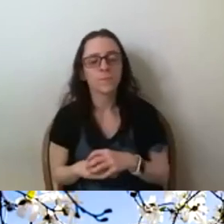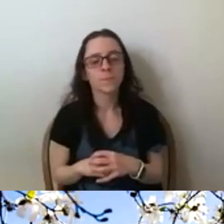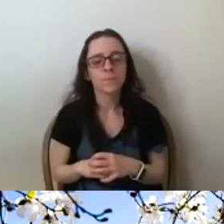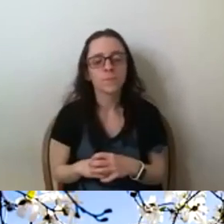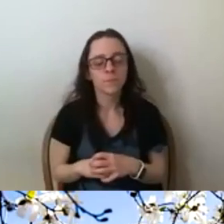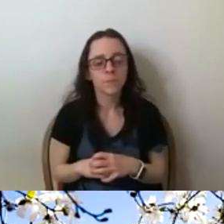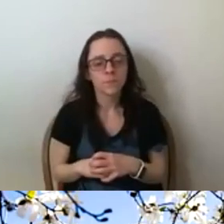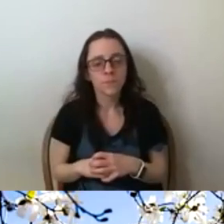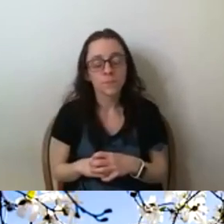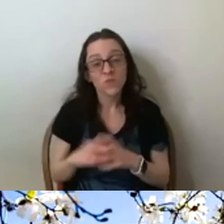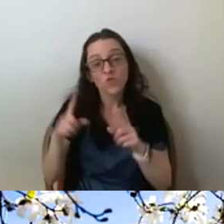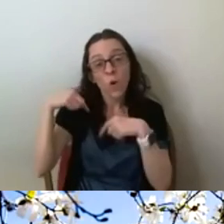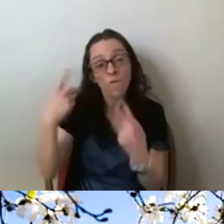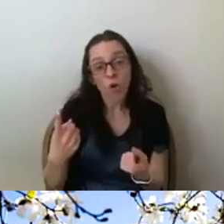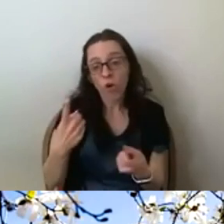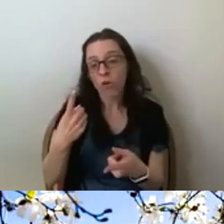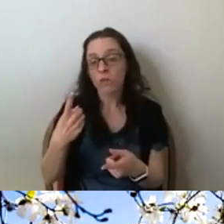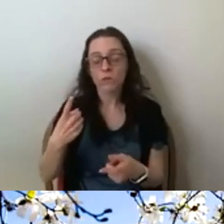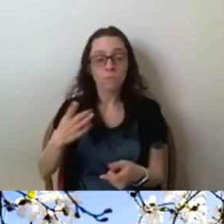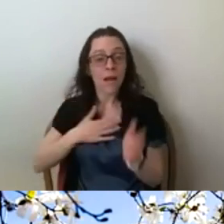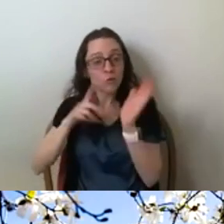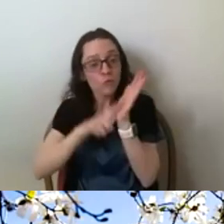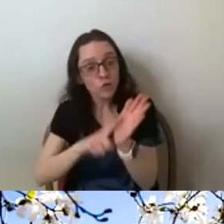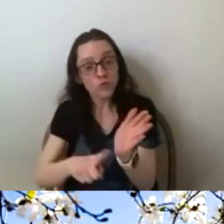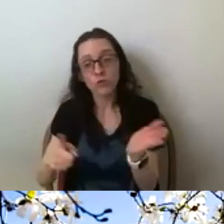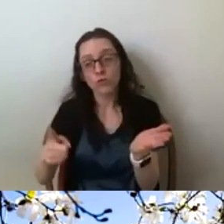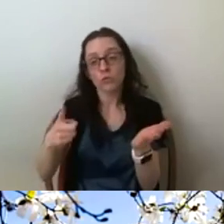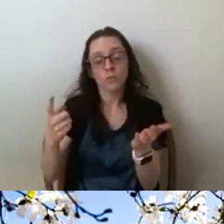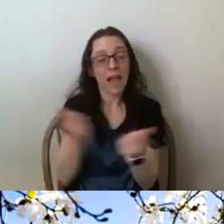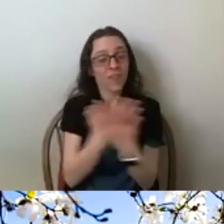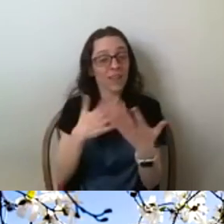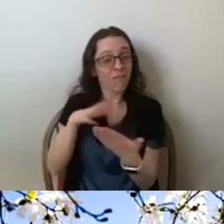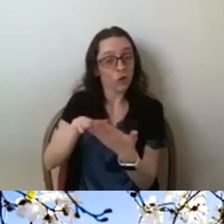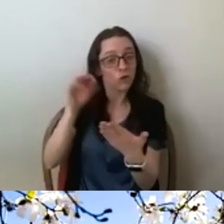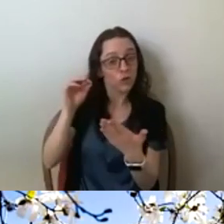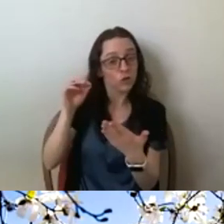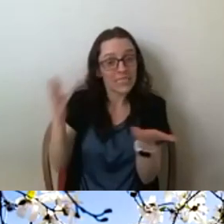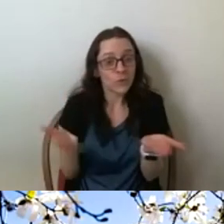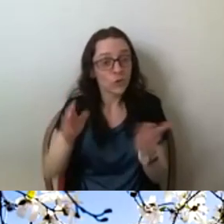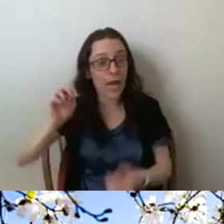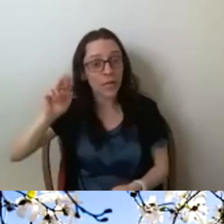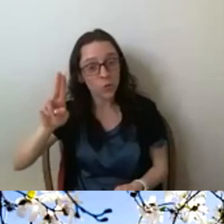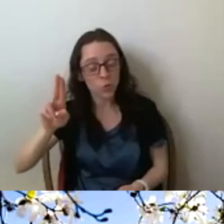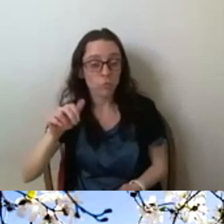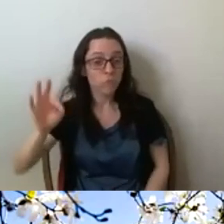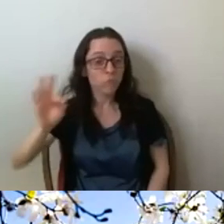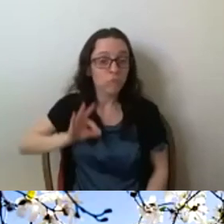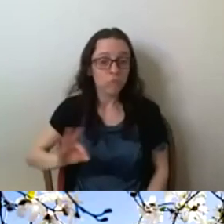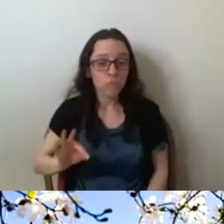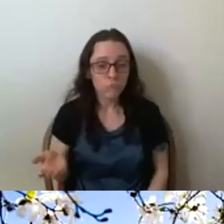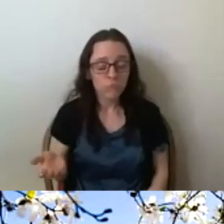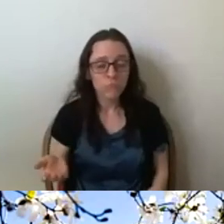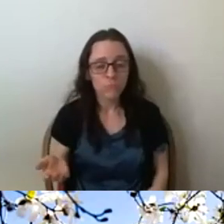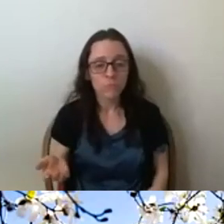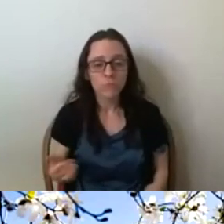all of the research and experience that I've gained in general while being at Northeastern has been very helpful, um, just from understanding,